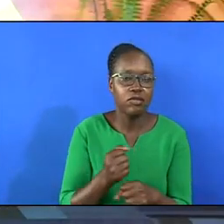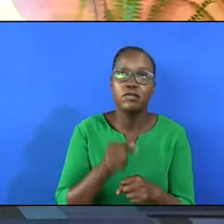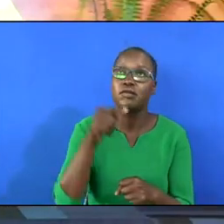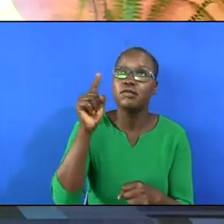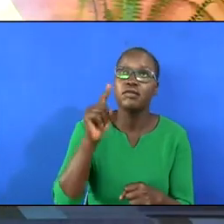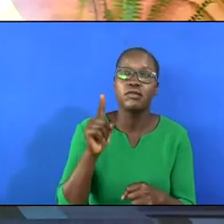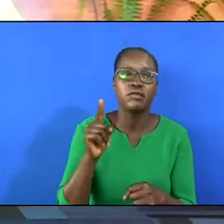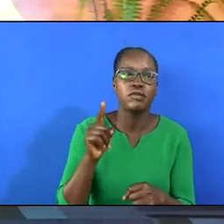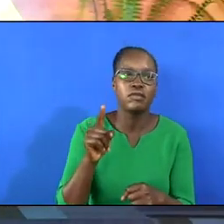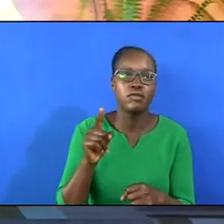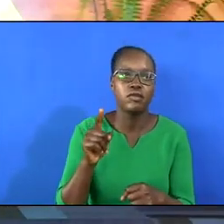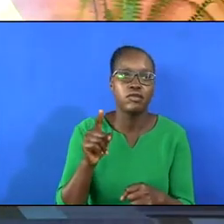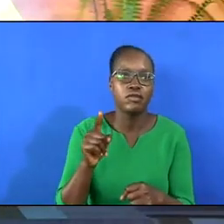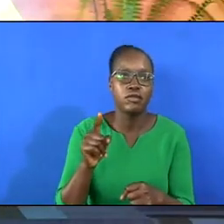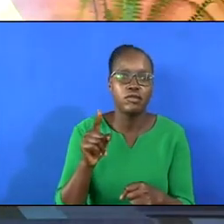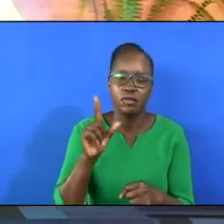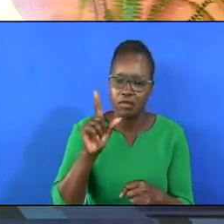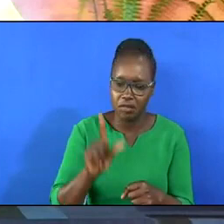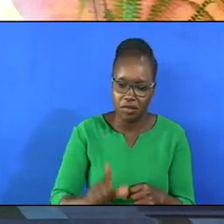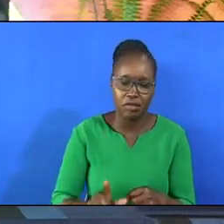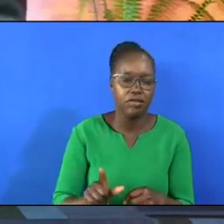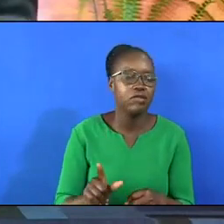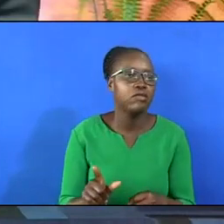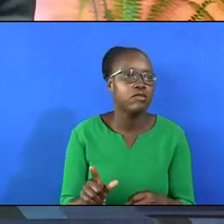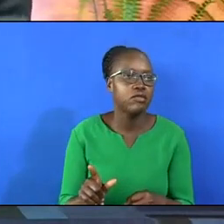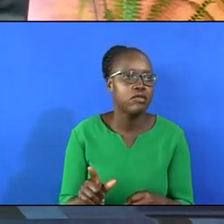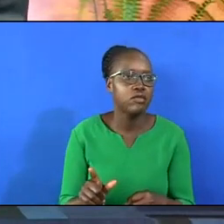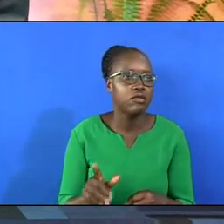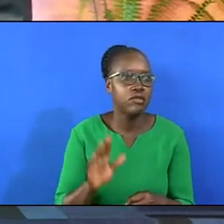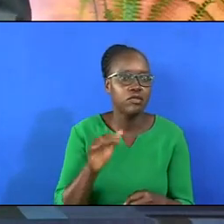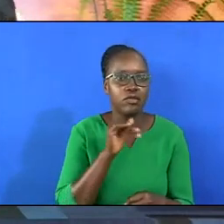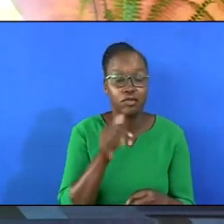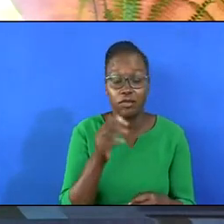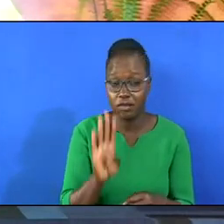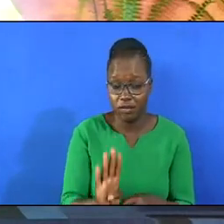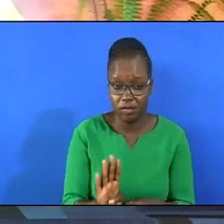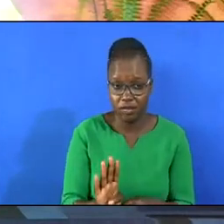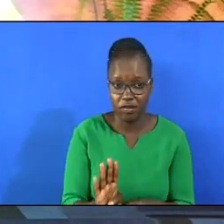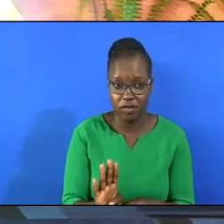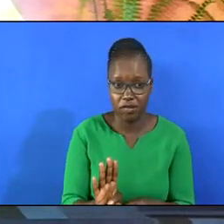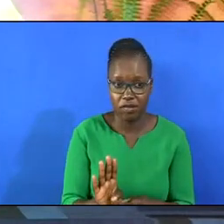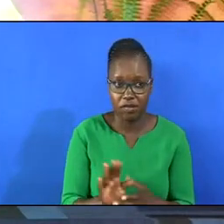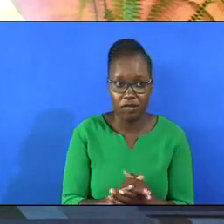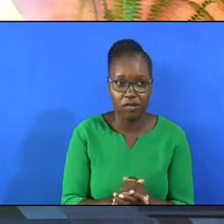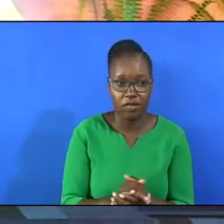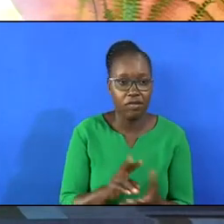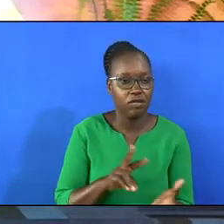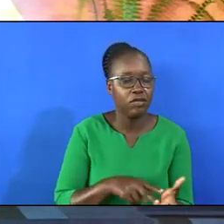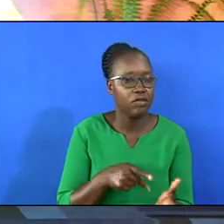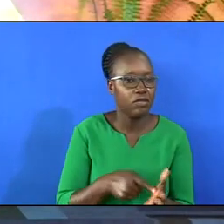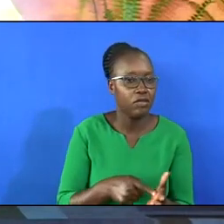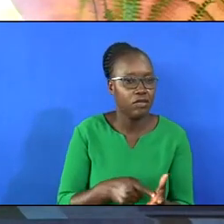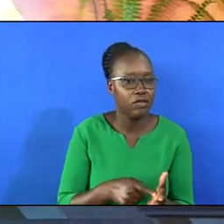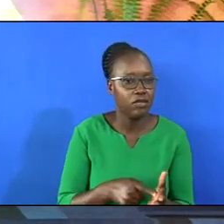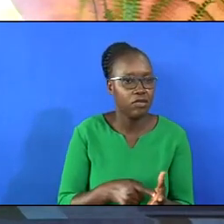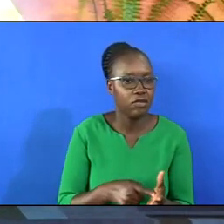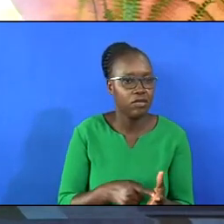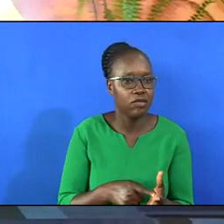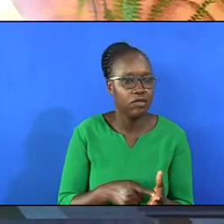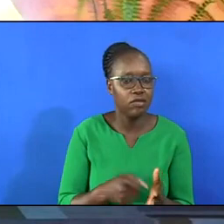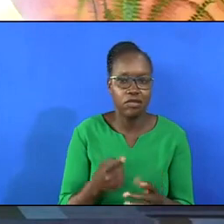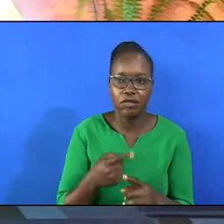himself of no you could not do it. It means by him